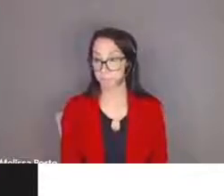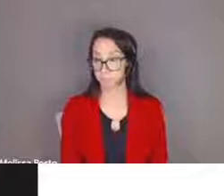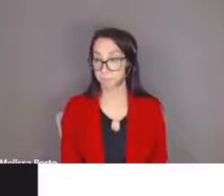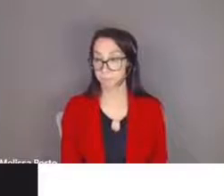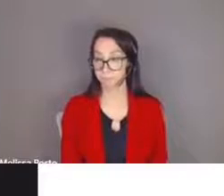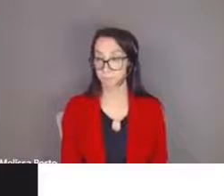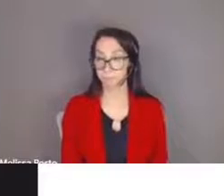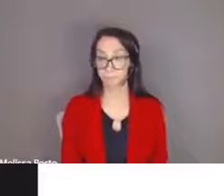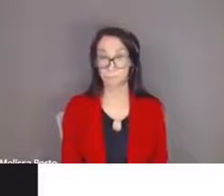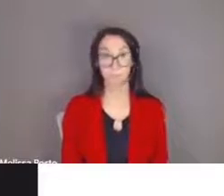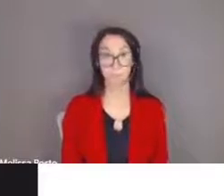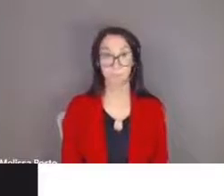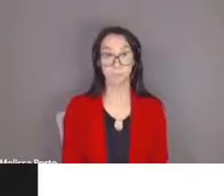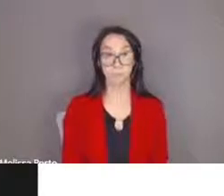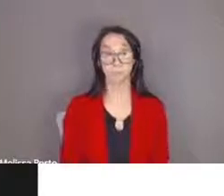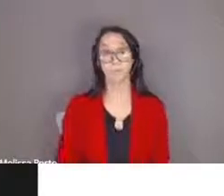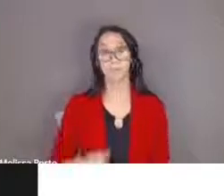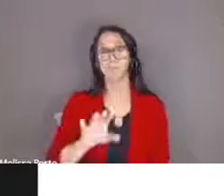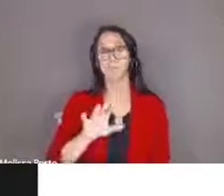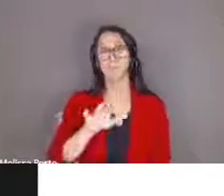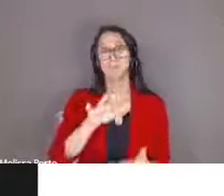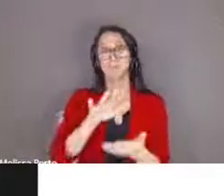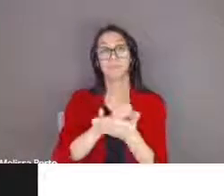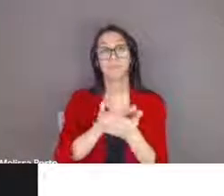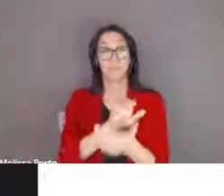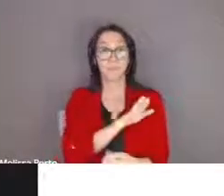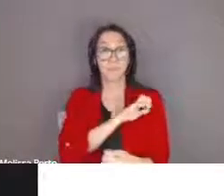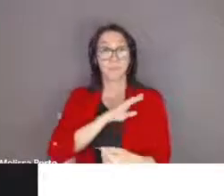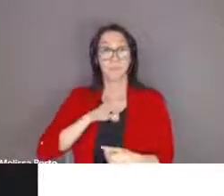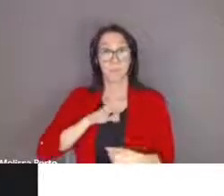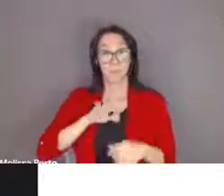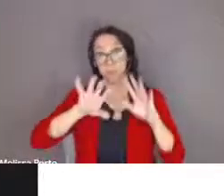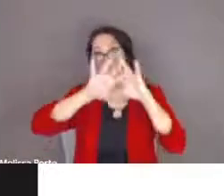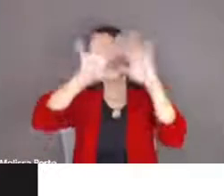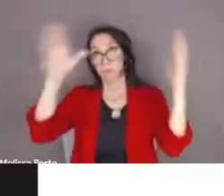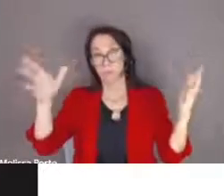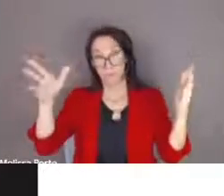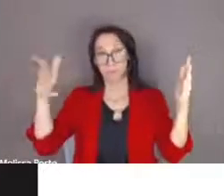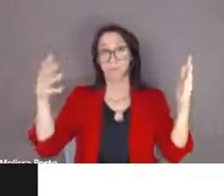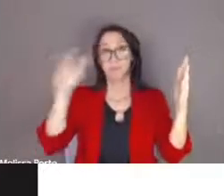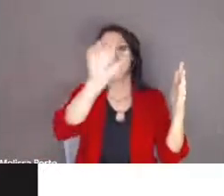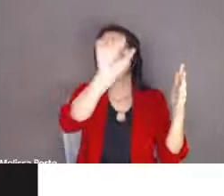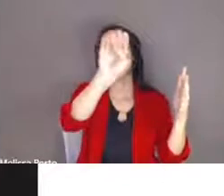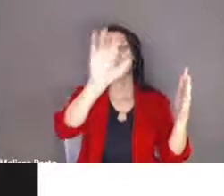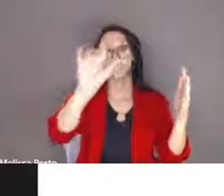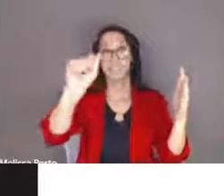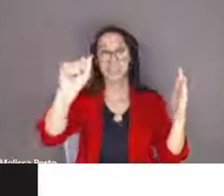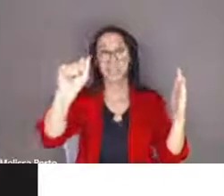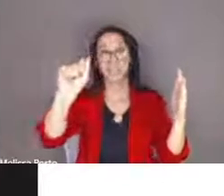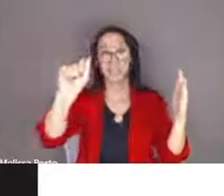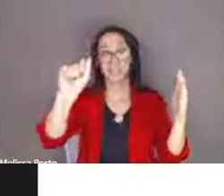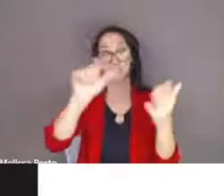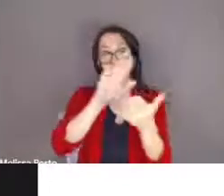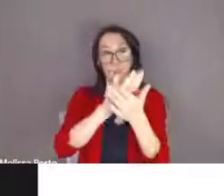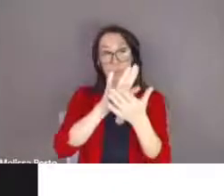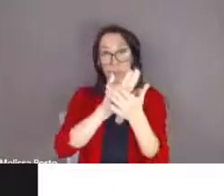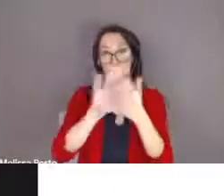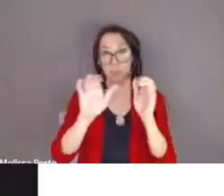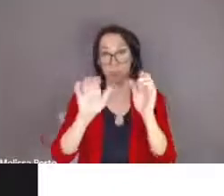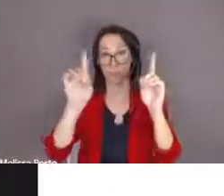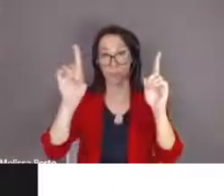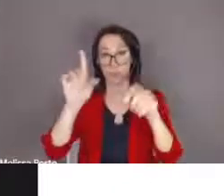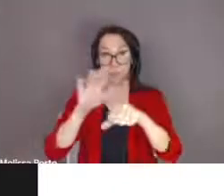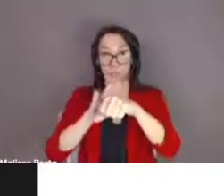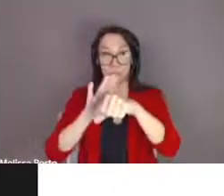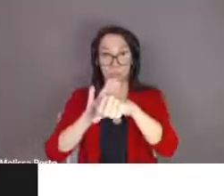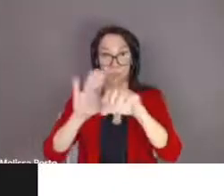all school boards have a special education advisory committee for seac i'm going to share a video with you now with a message from our seac